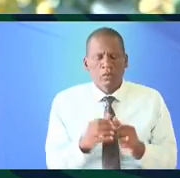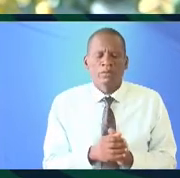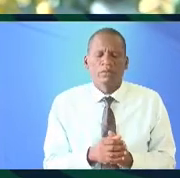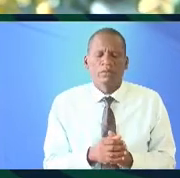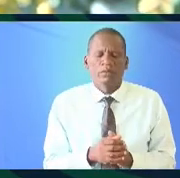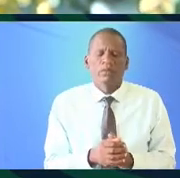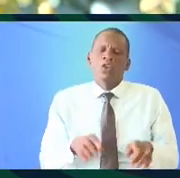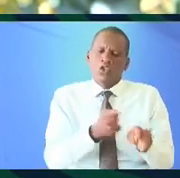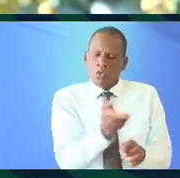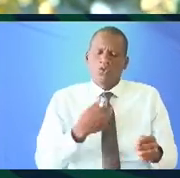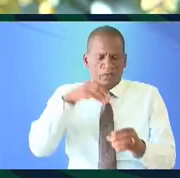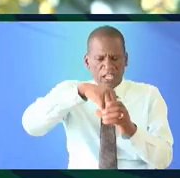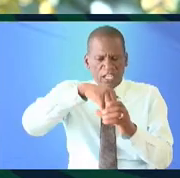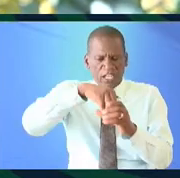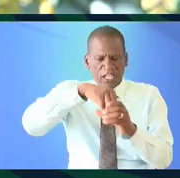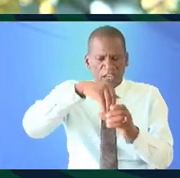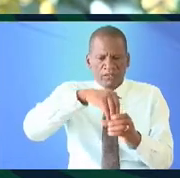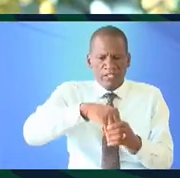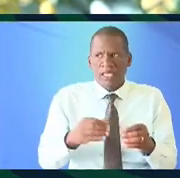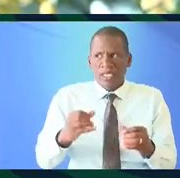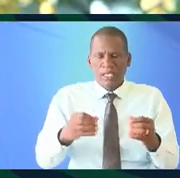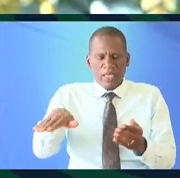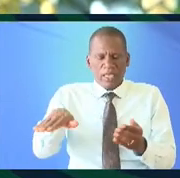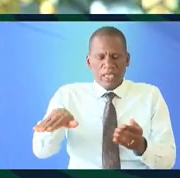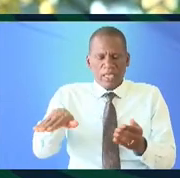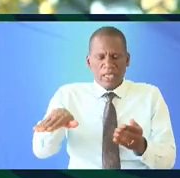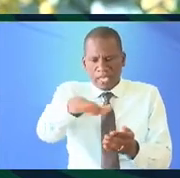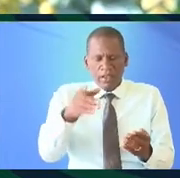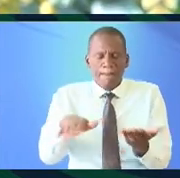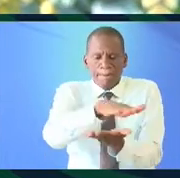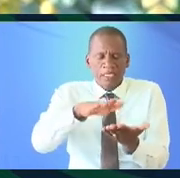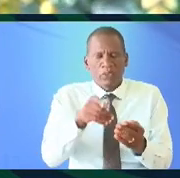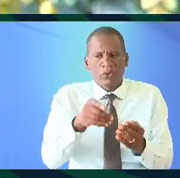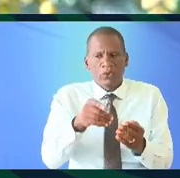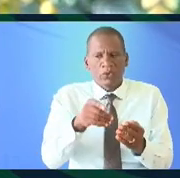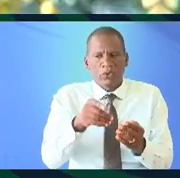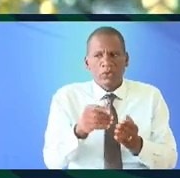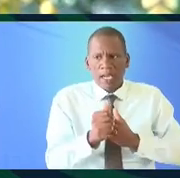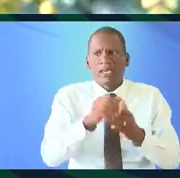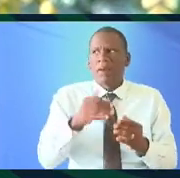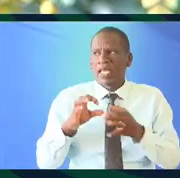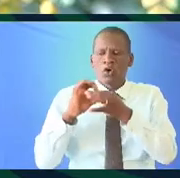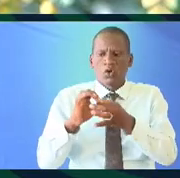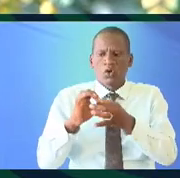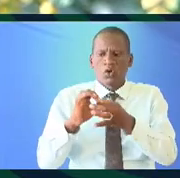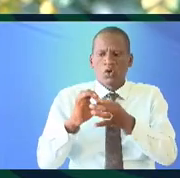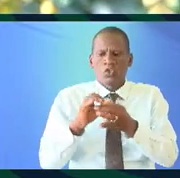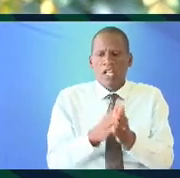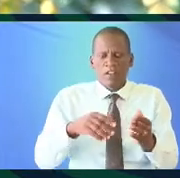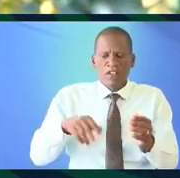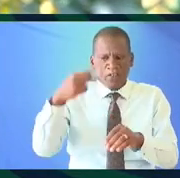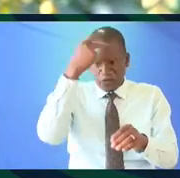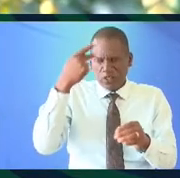even those who have invested in the creative space basically are driven by the cultural and